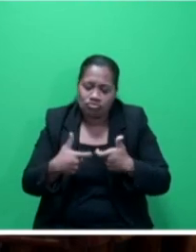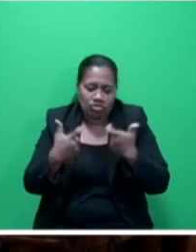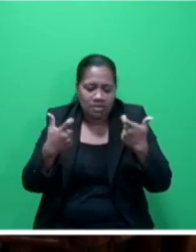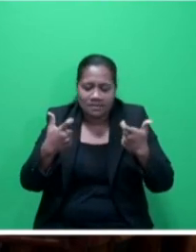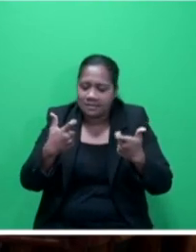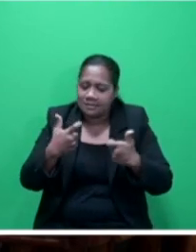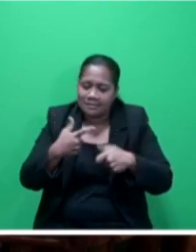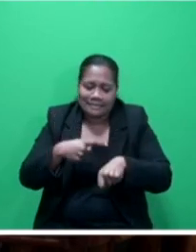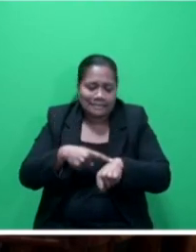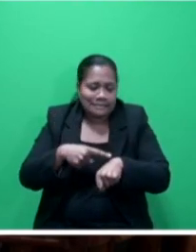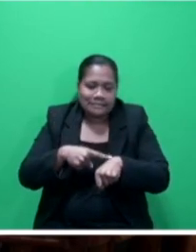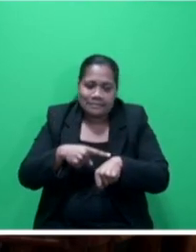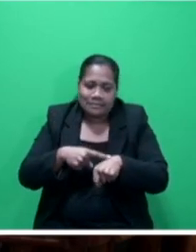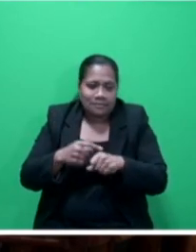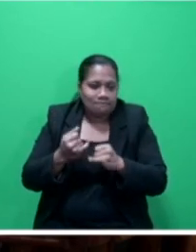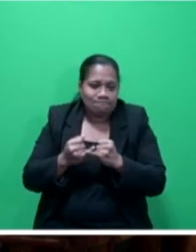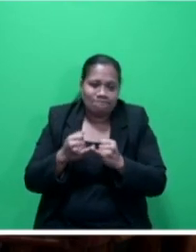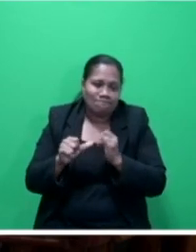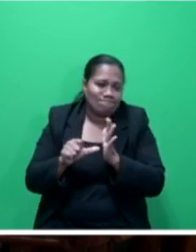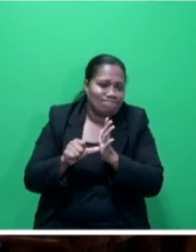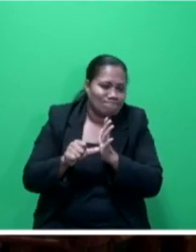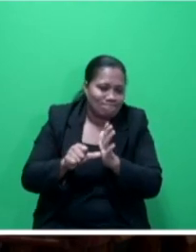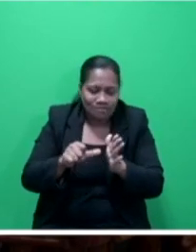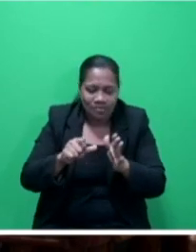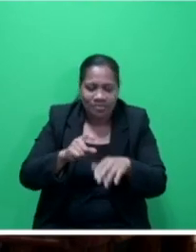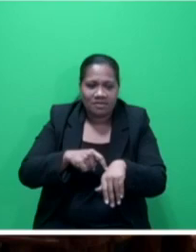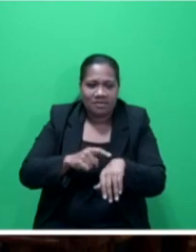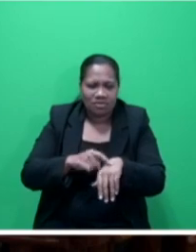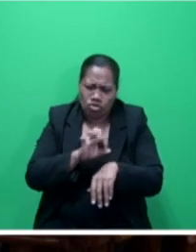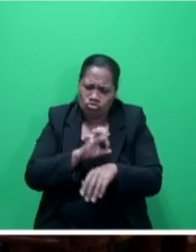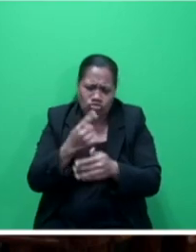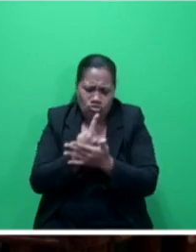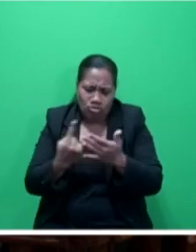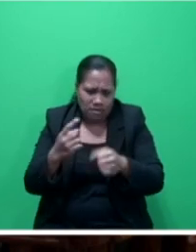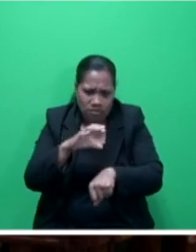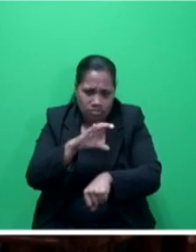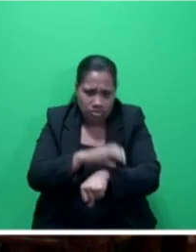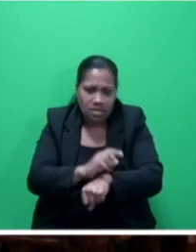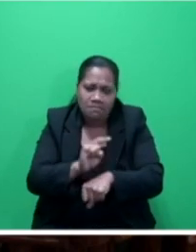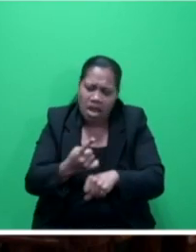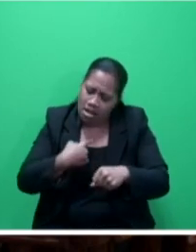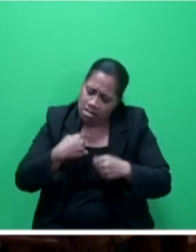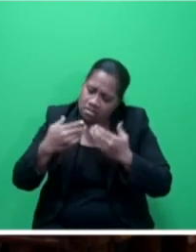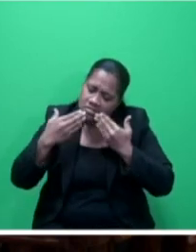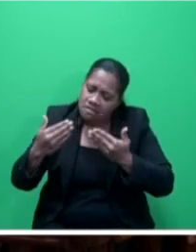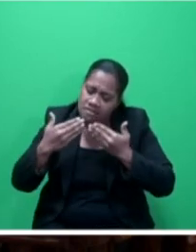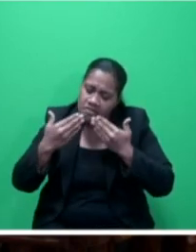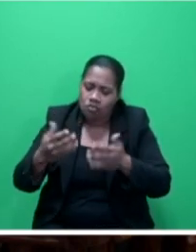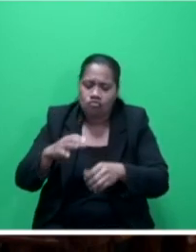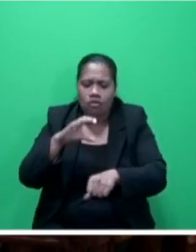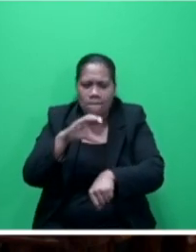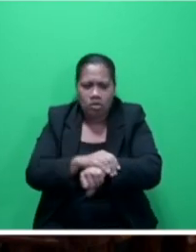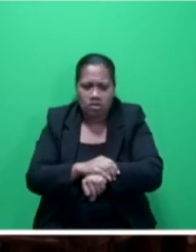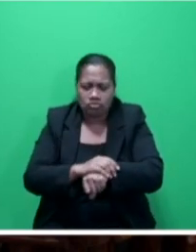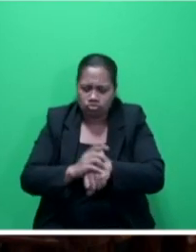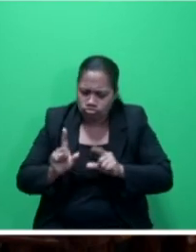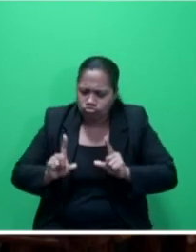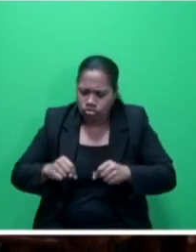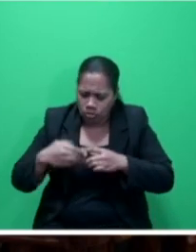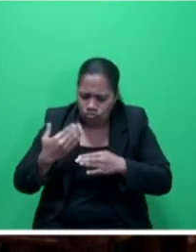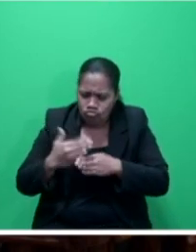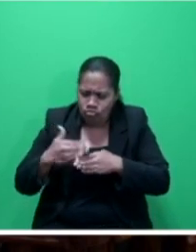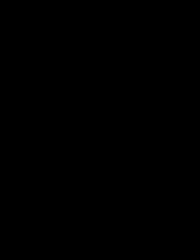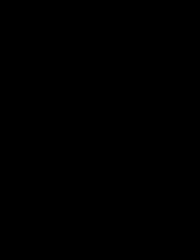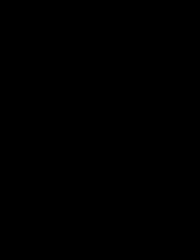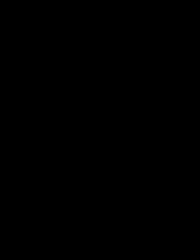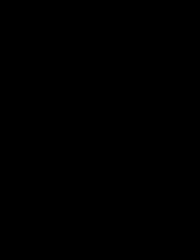not only for the Fiji police force, but, of course, I am indeed thankful for the amount of work that they carried out during this period. Thank